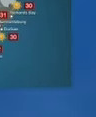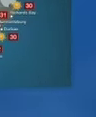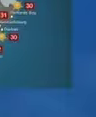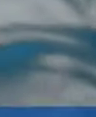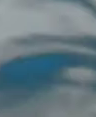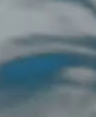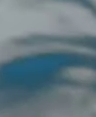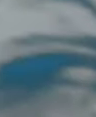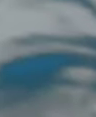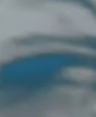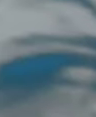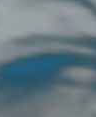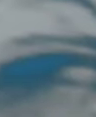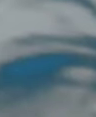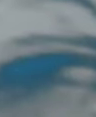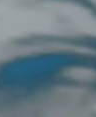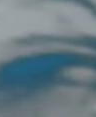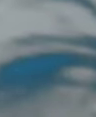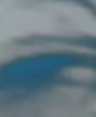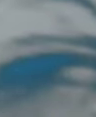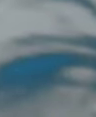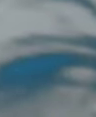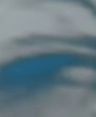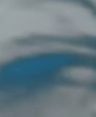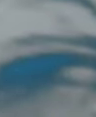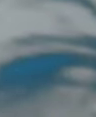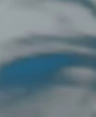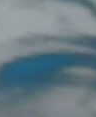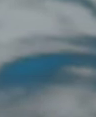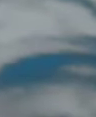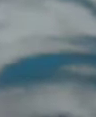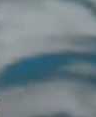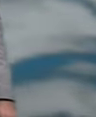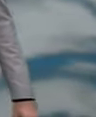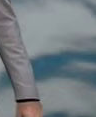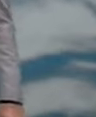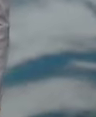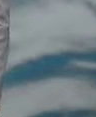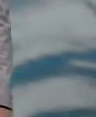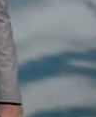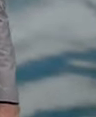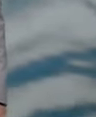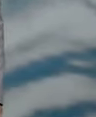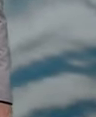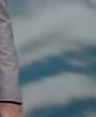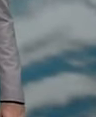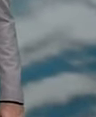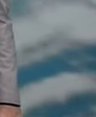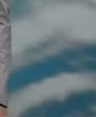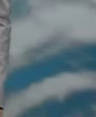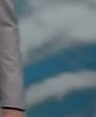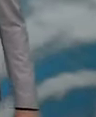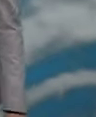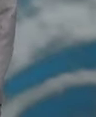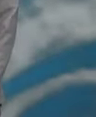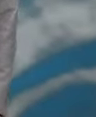weekend but we have some fog at the moment along the west coast that persists into tomorrow morning so that's going to keep that area a little bit cooler as well as potentially